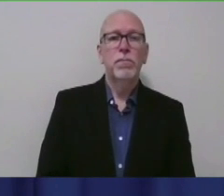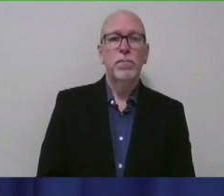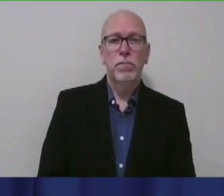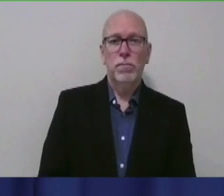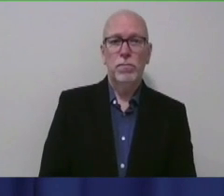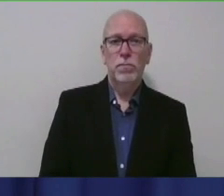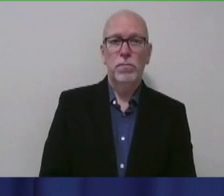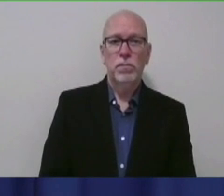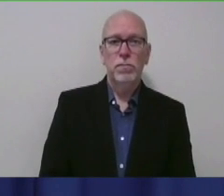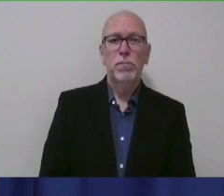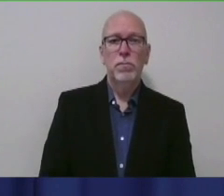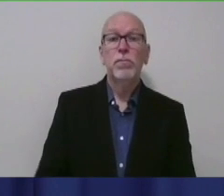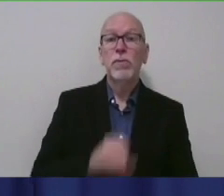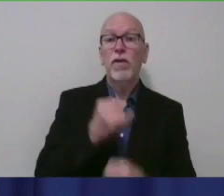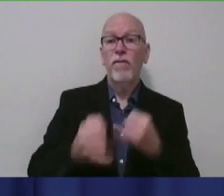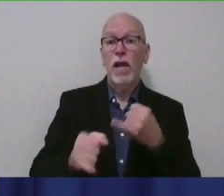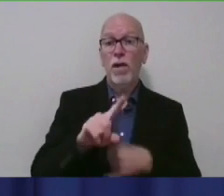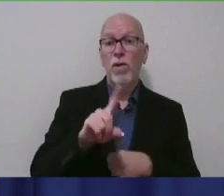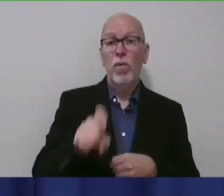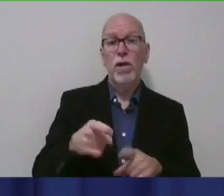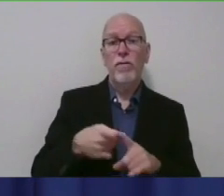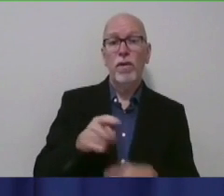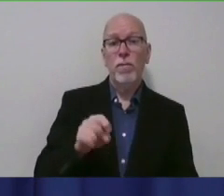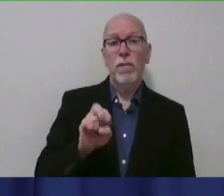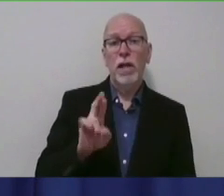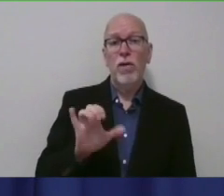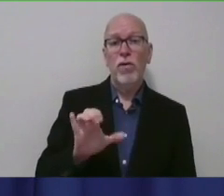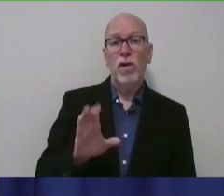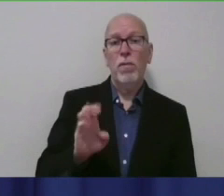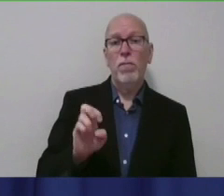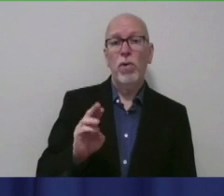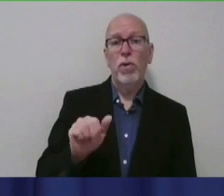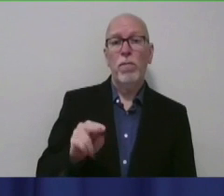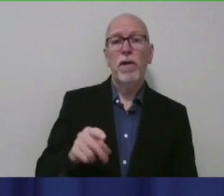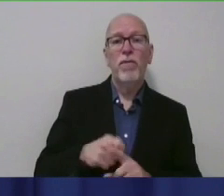And our final question is from Eric Berman of WIBC.